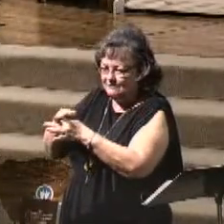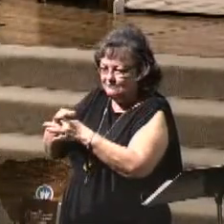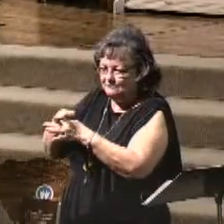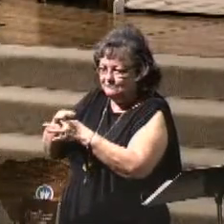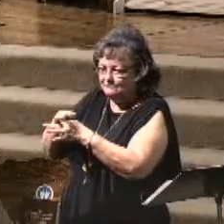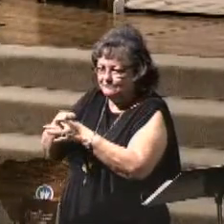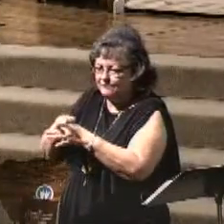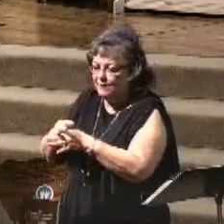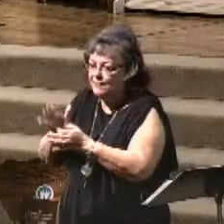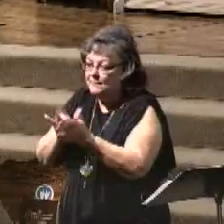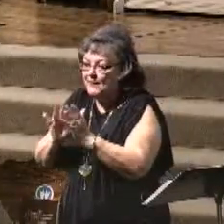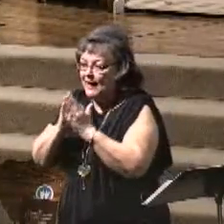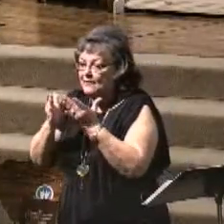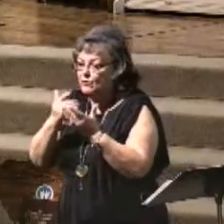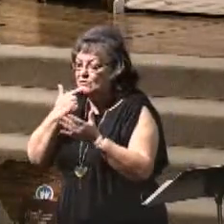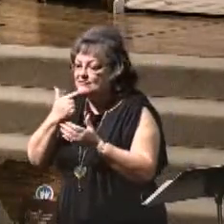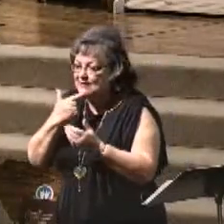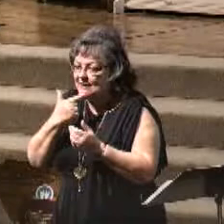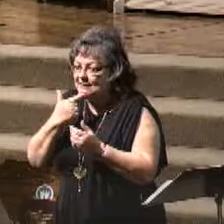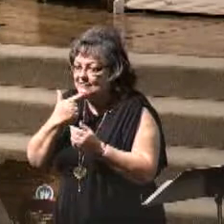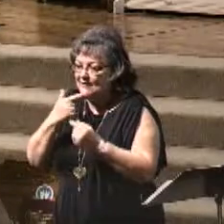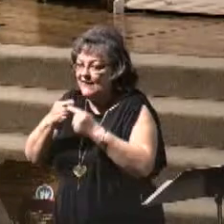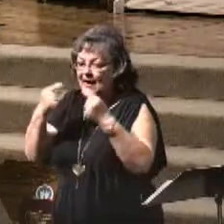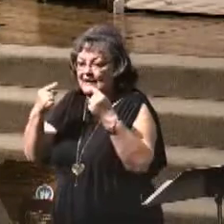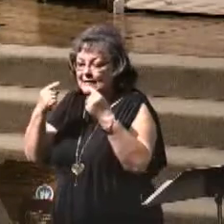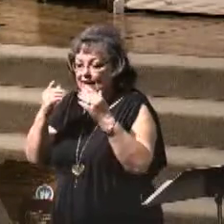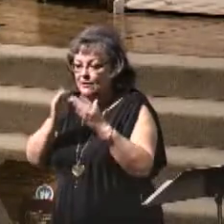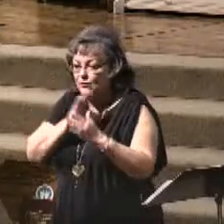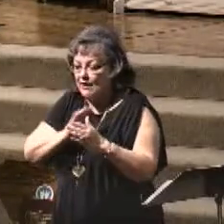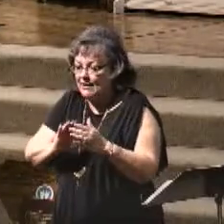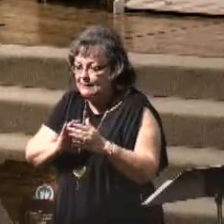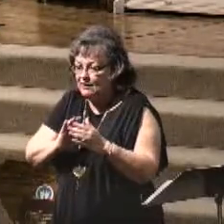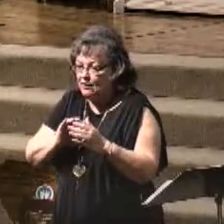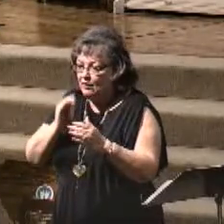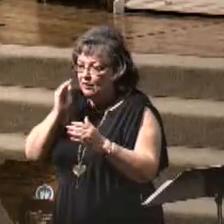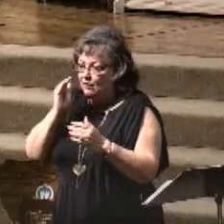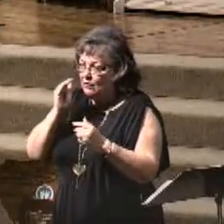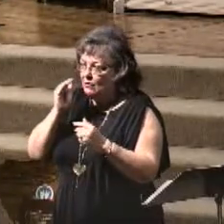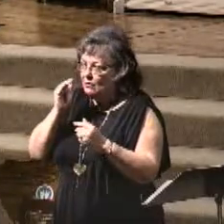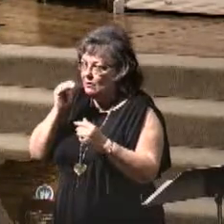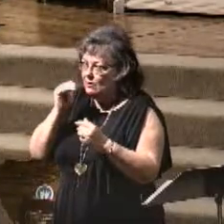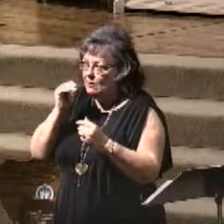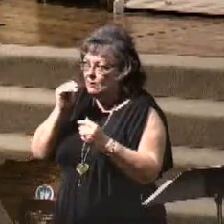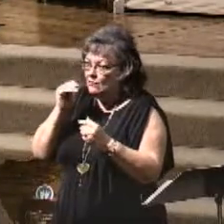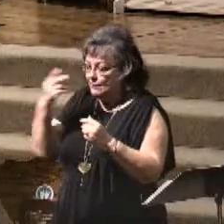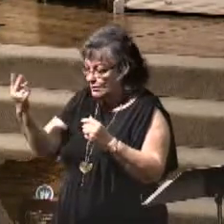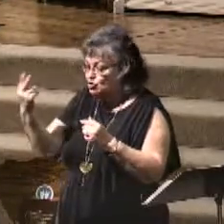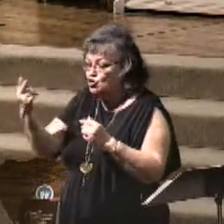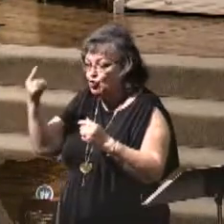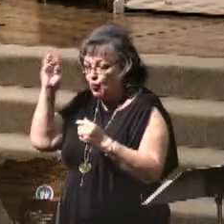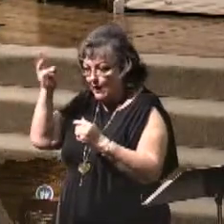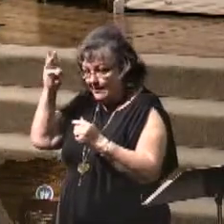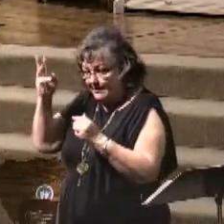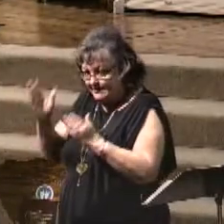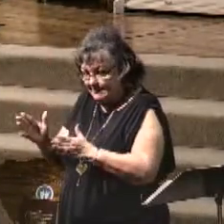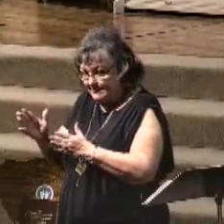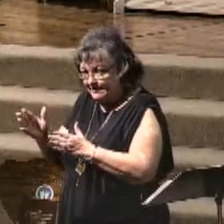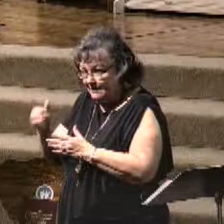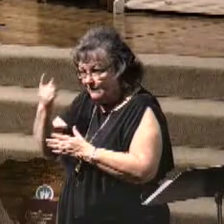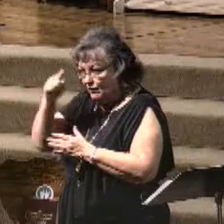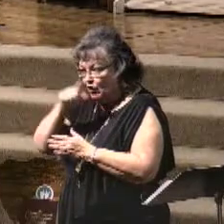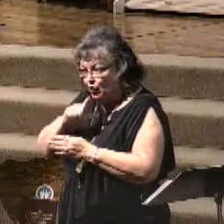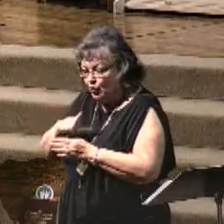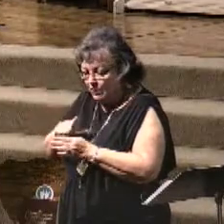So the Bible says that he, the Antichrist, will fight with these two false, excuse me, these two witnesses for the Lord,